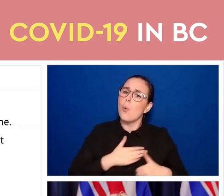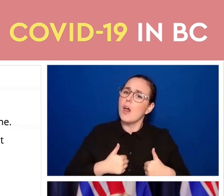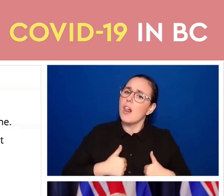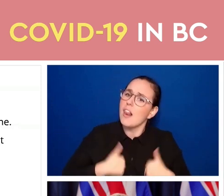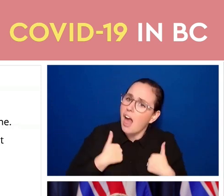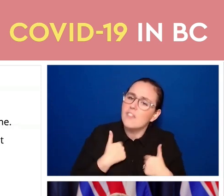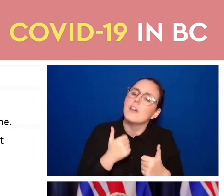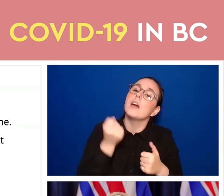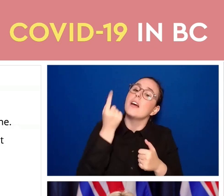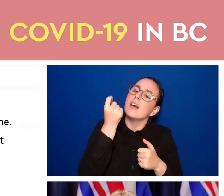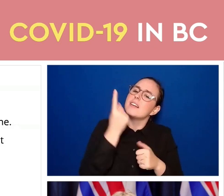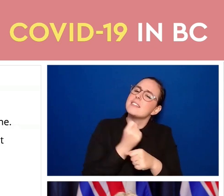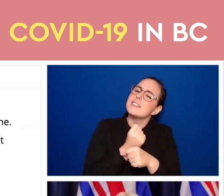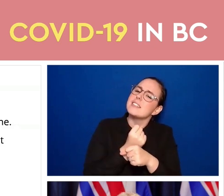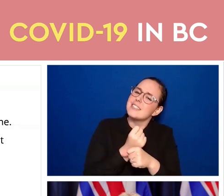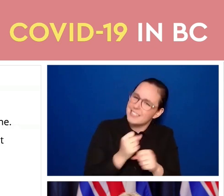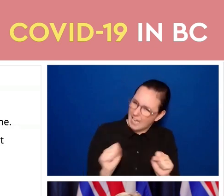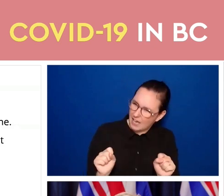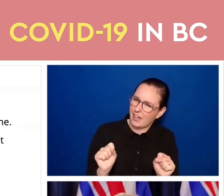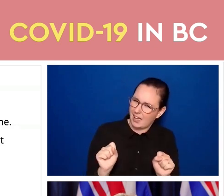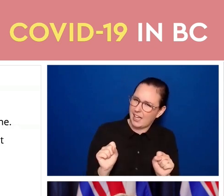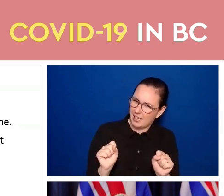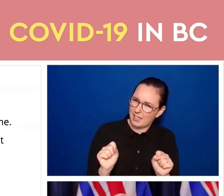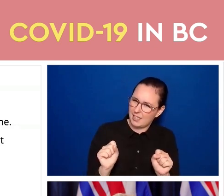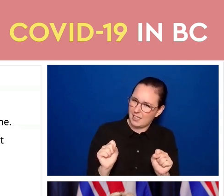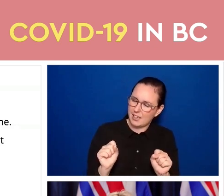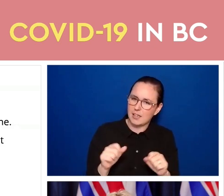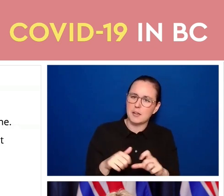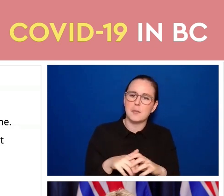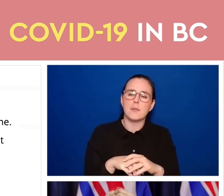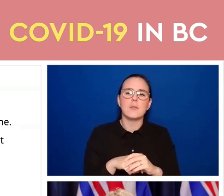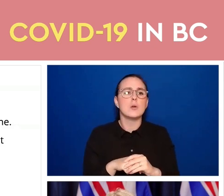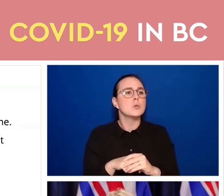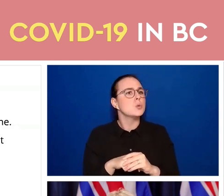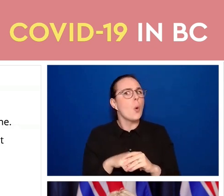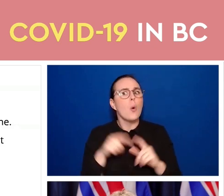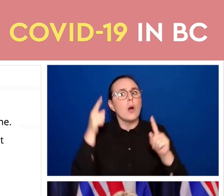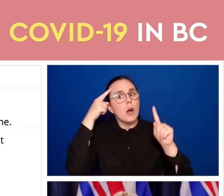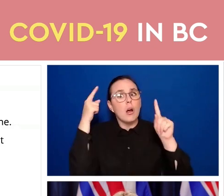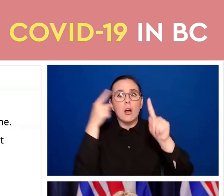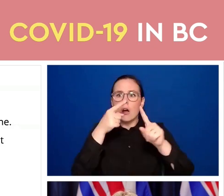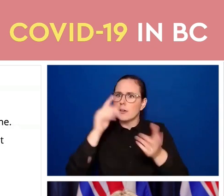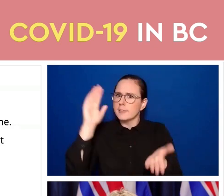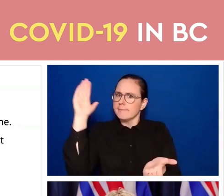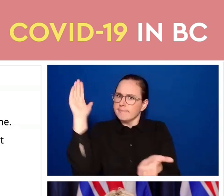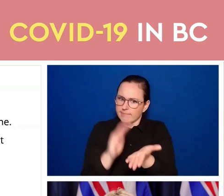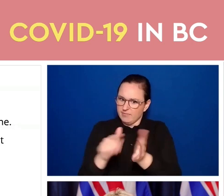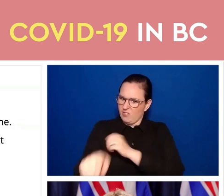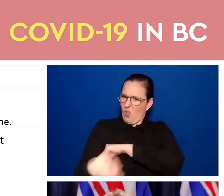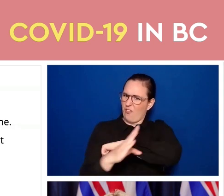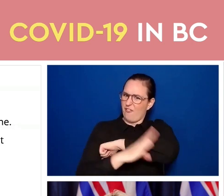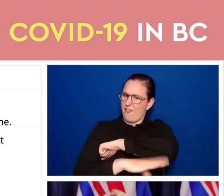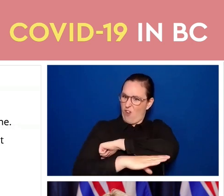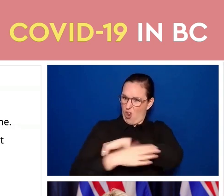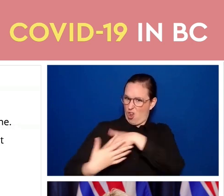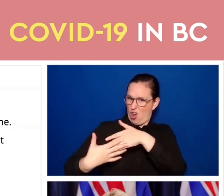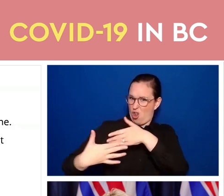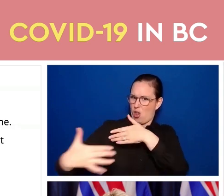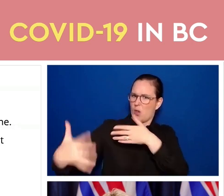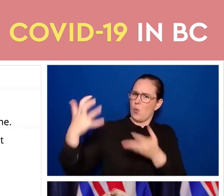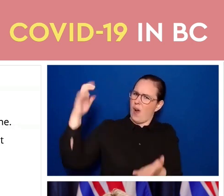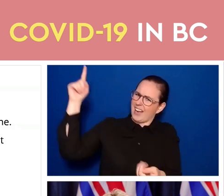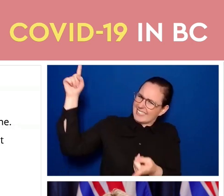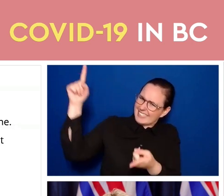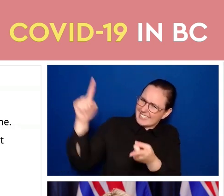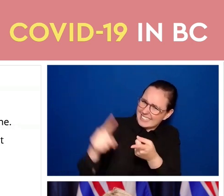that we can reduce our risk going into the fall season. Ultimately, the choice is yours about whether you choose to be